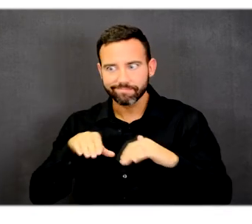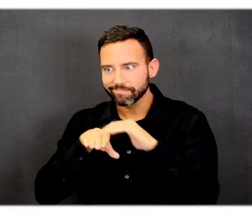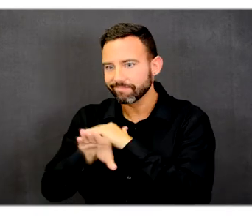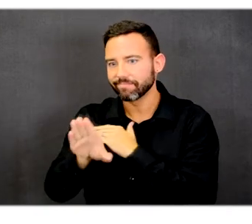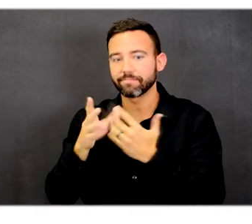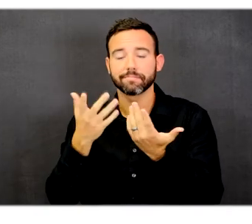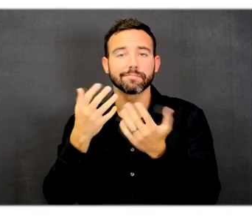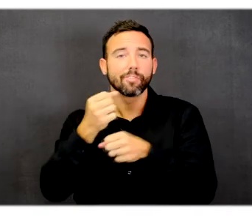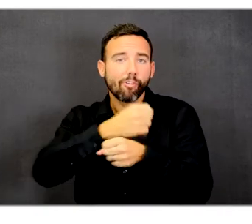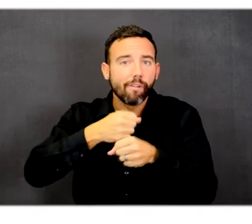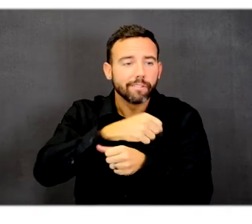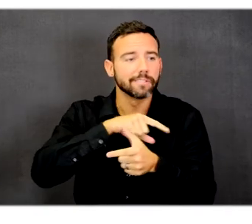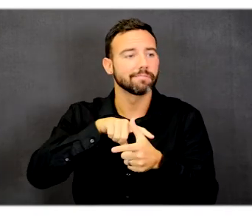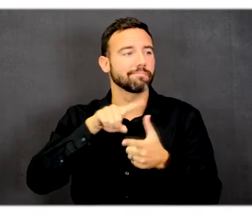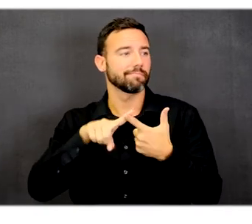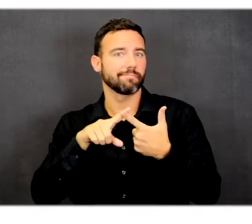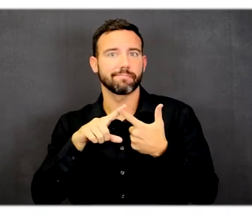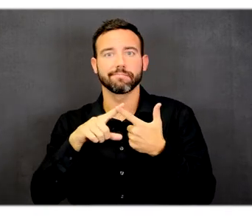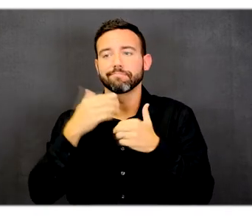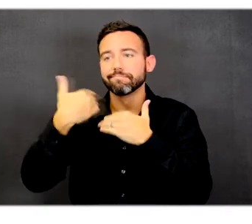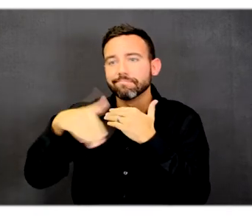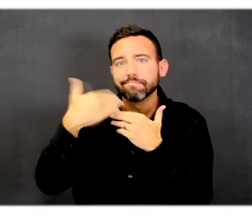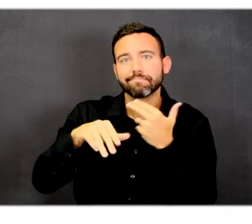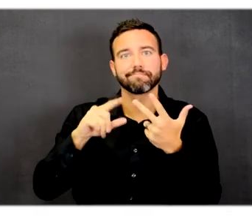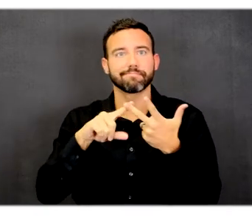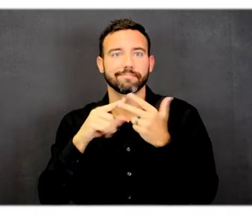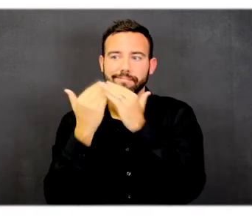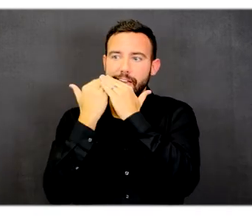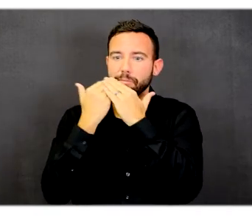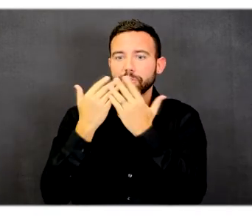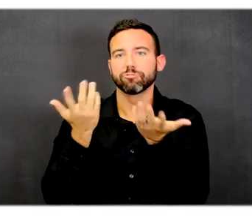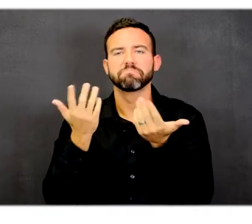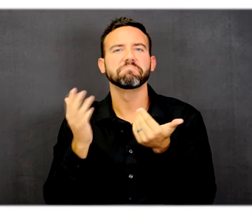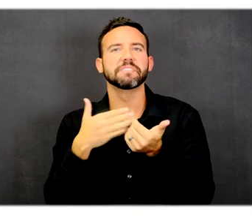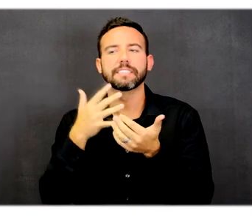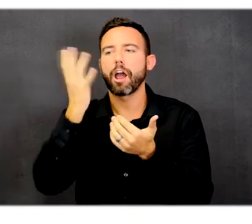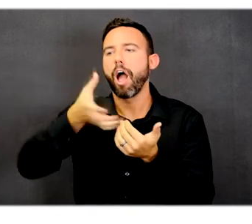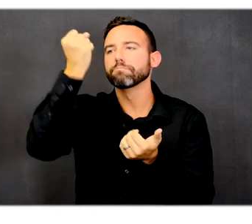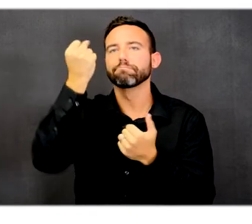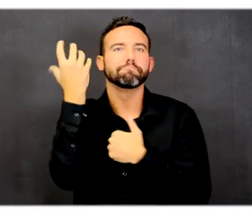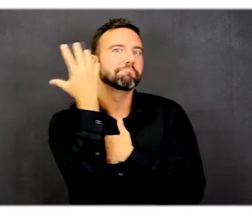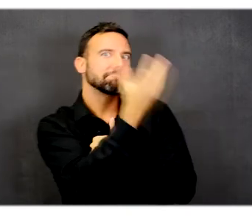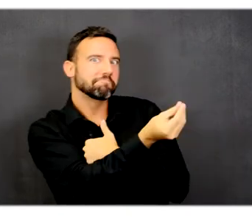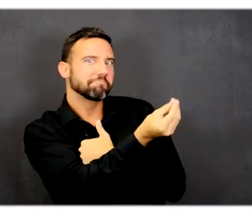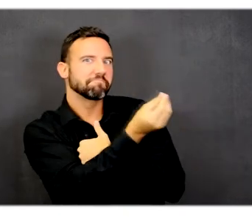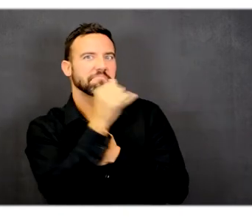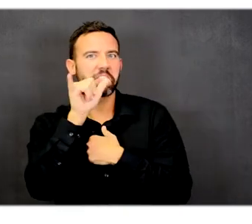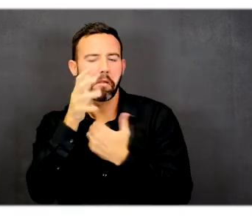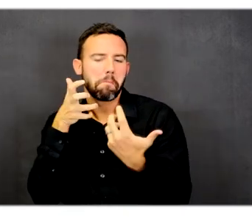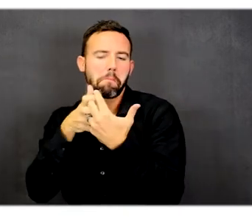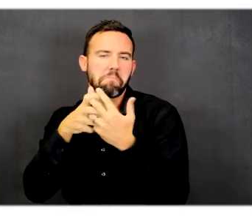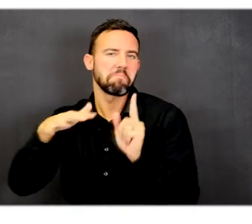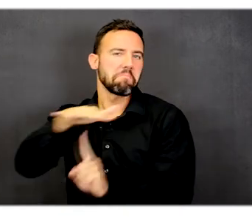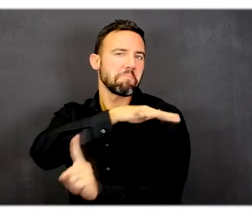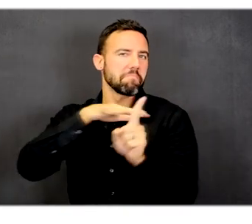sandwiches, and things that might be sort of a grab and go that are related to the coffee shop environment.